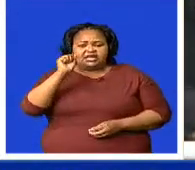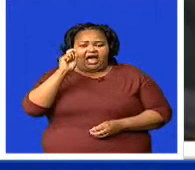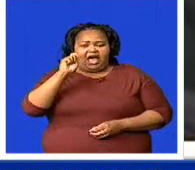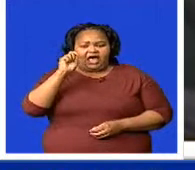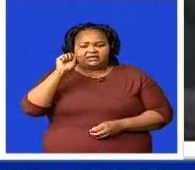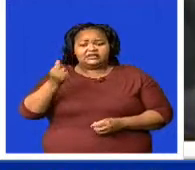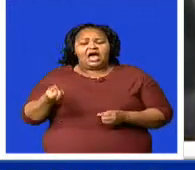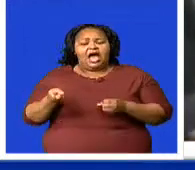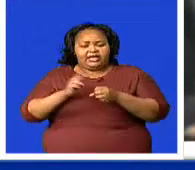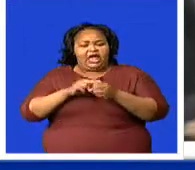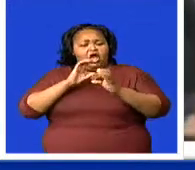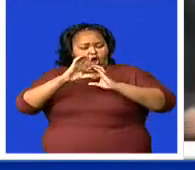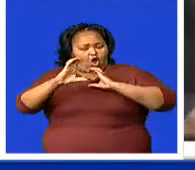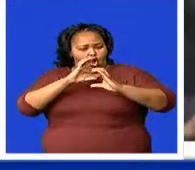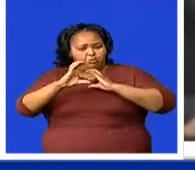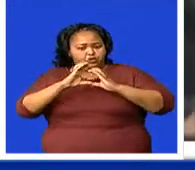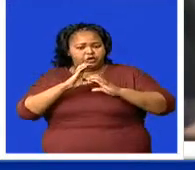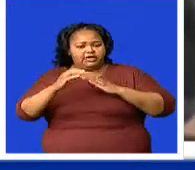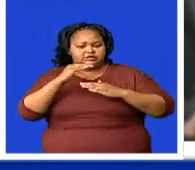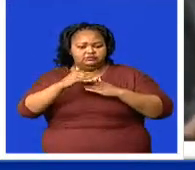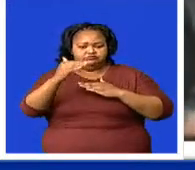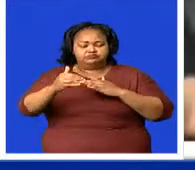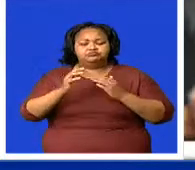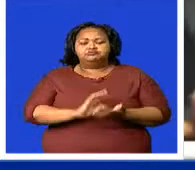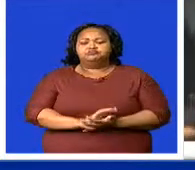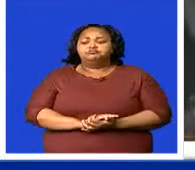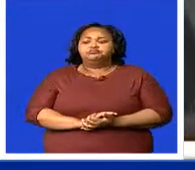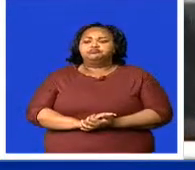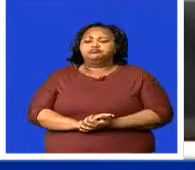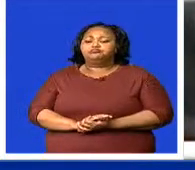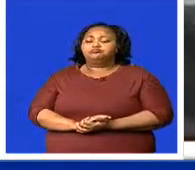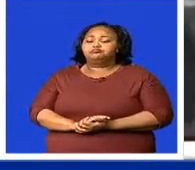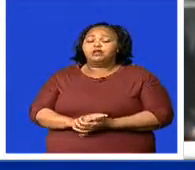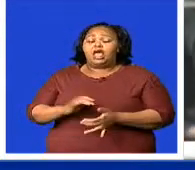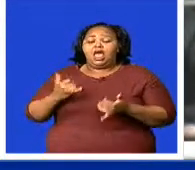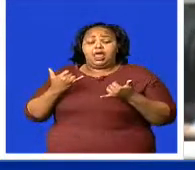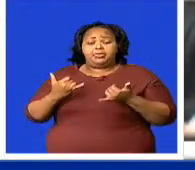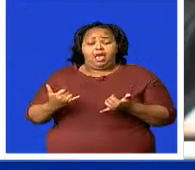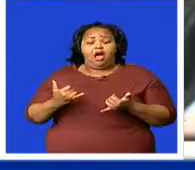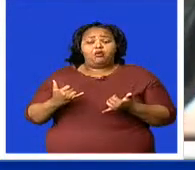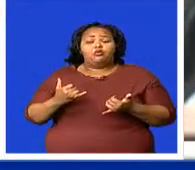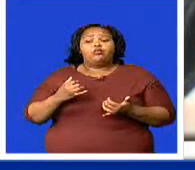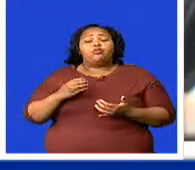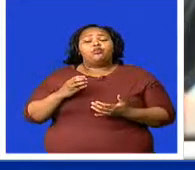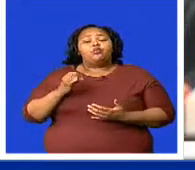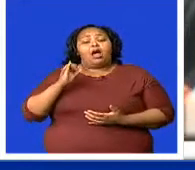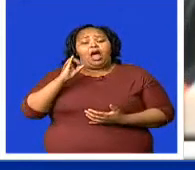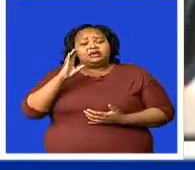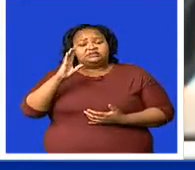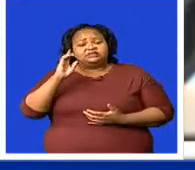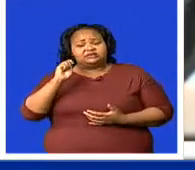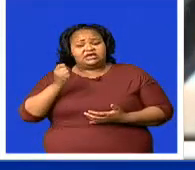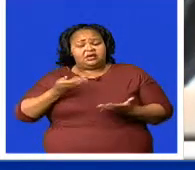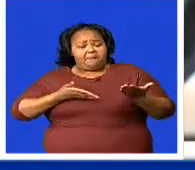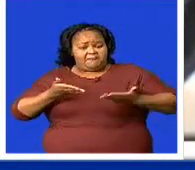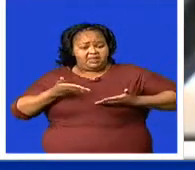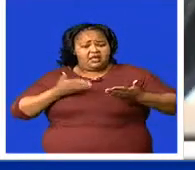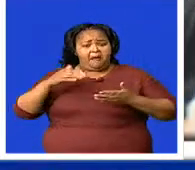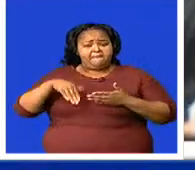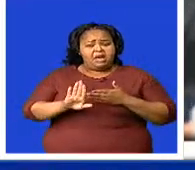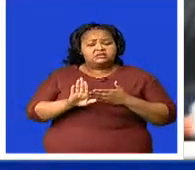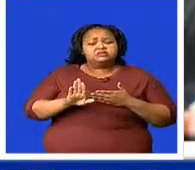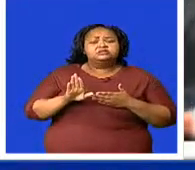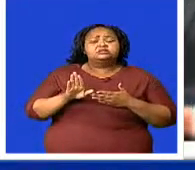for the telecommunications industry. And secondly, it is to ensure end-user protections